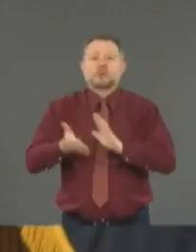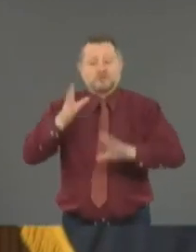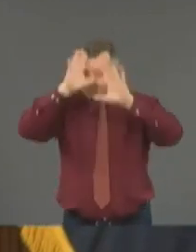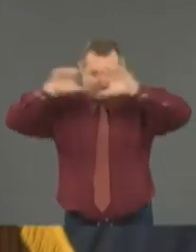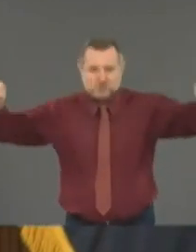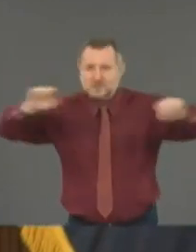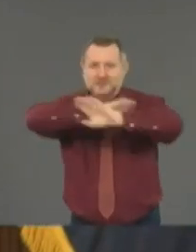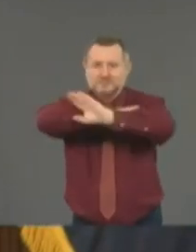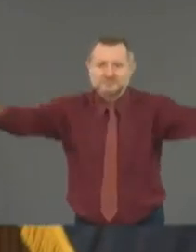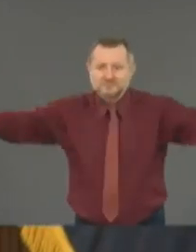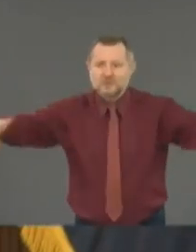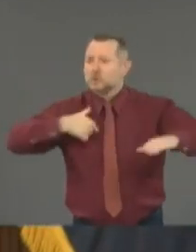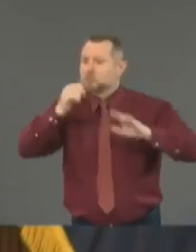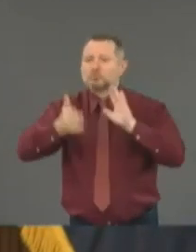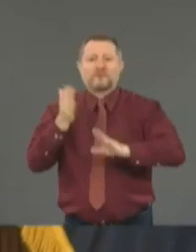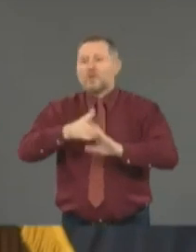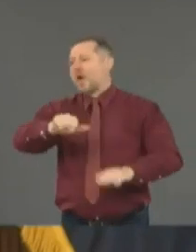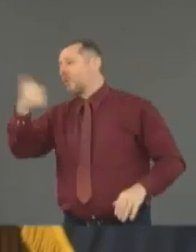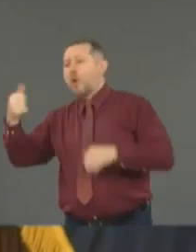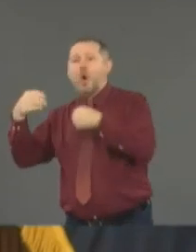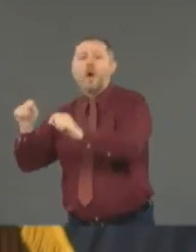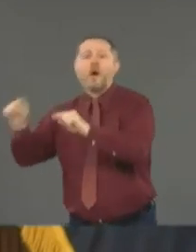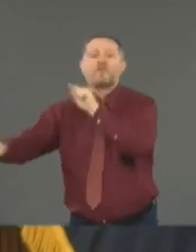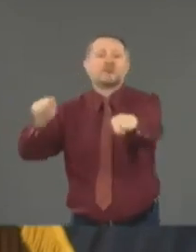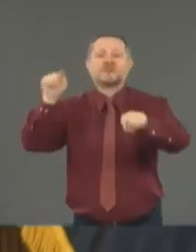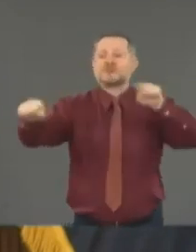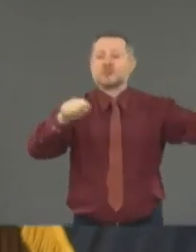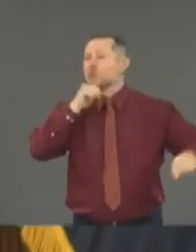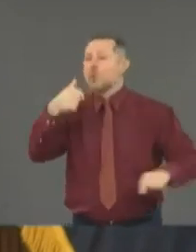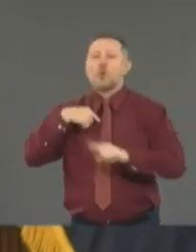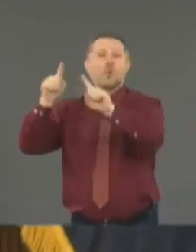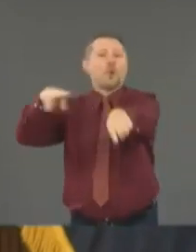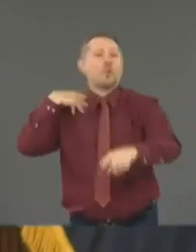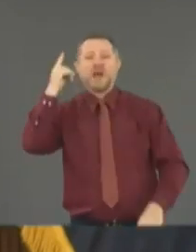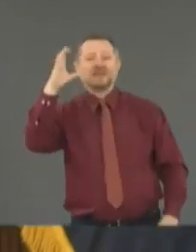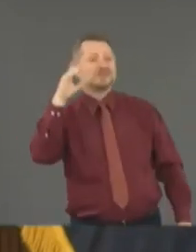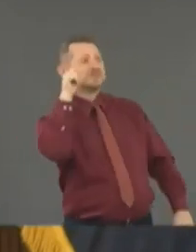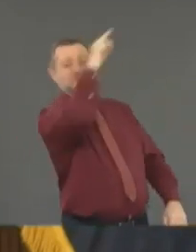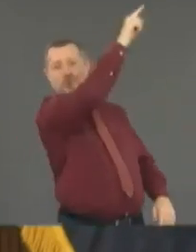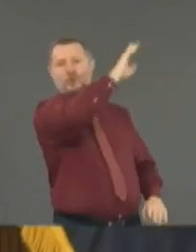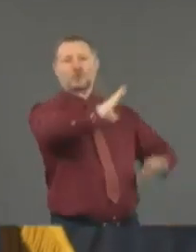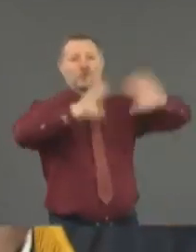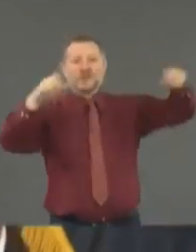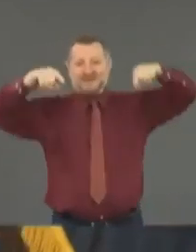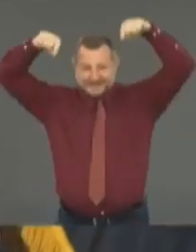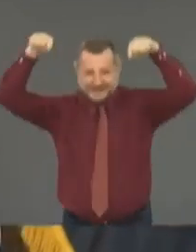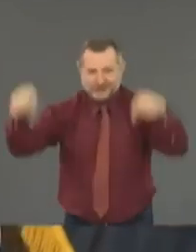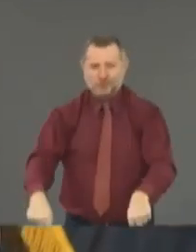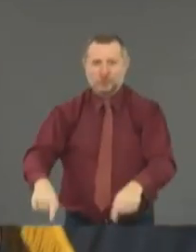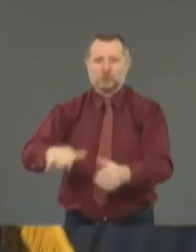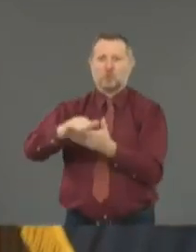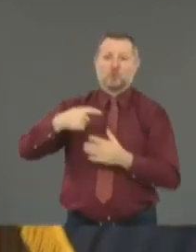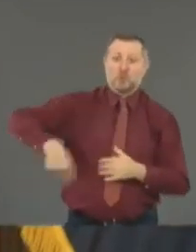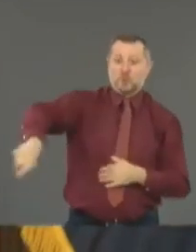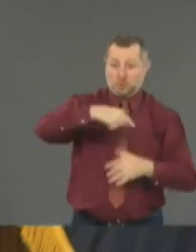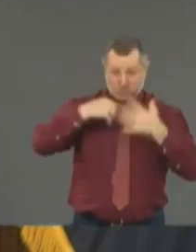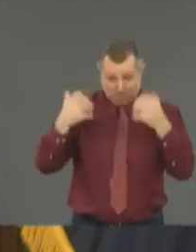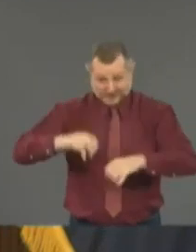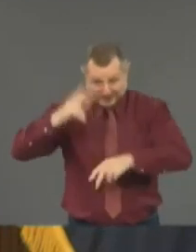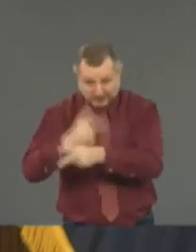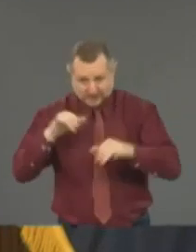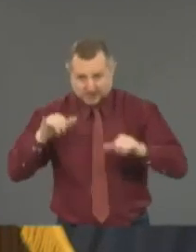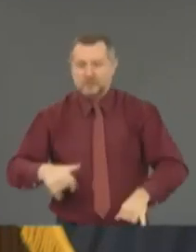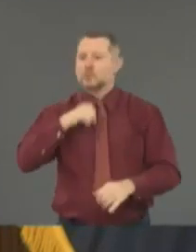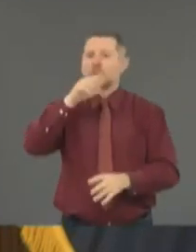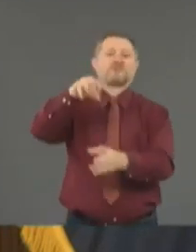I'm not going to Washington. I am here as long as the people have me. I have no politics. I'm just going to